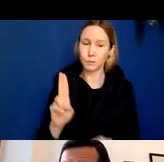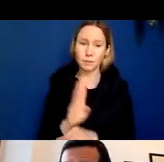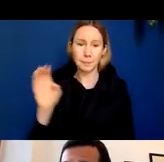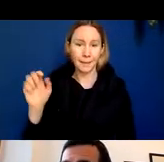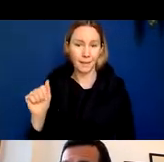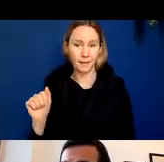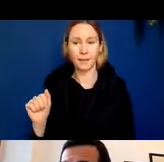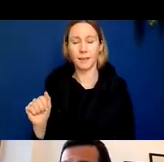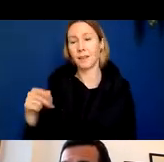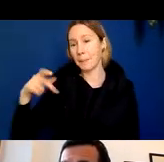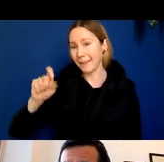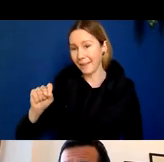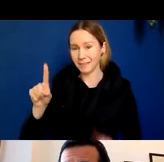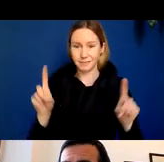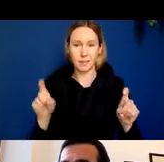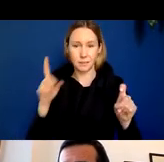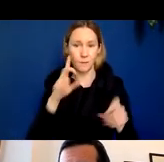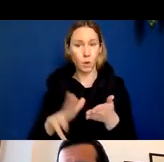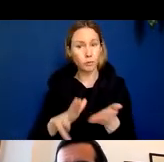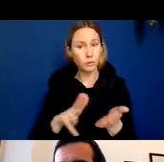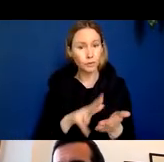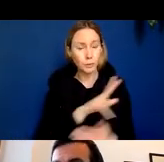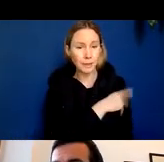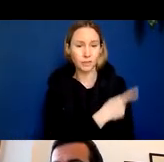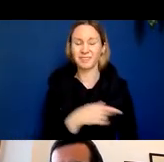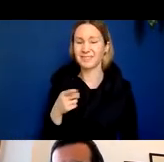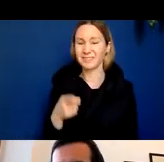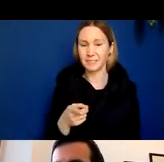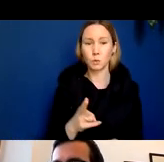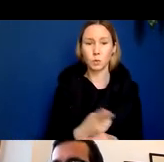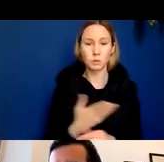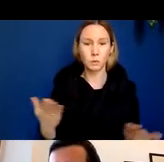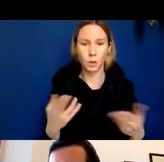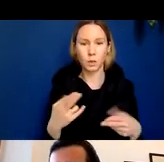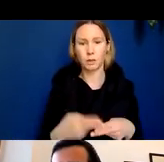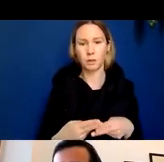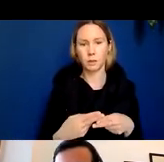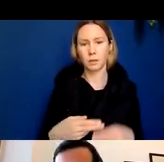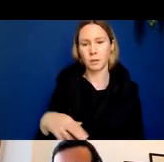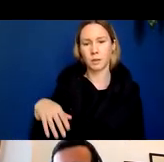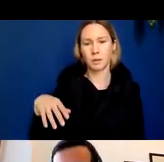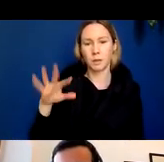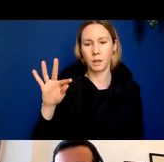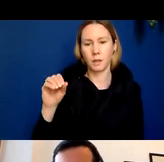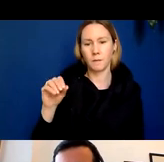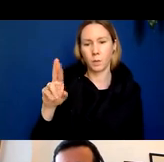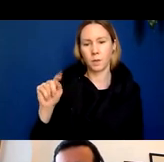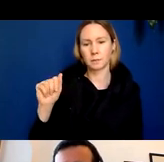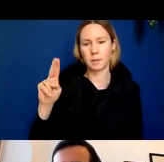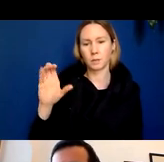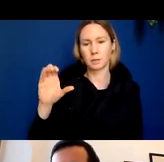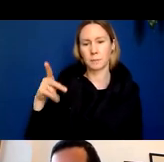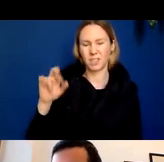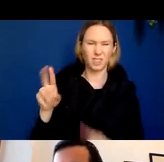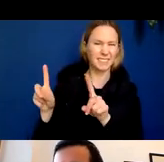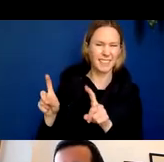PET to enroll patients this trial used TAUPET to take pictures of TAU in people's brains